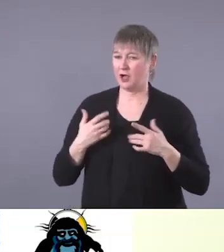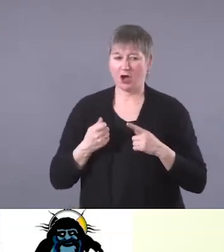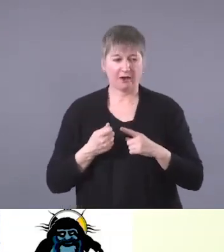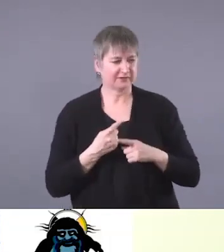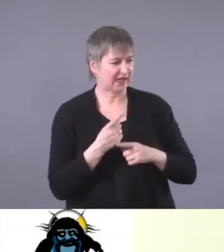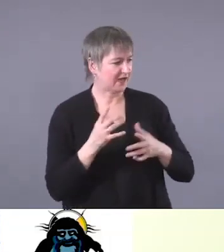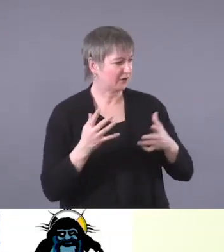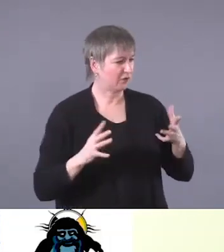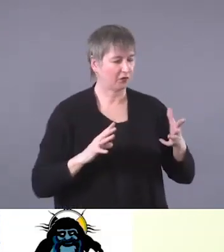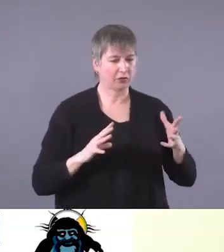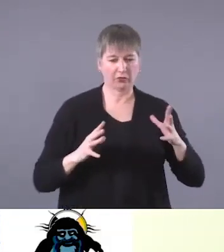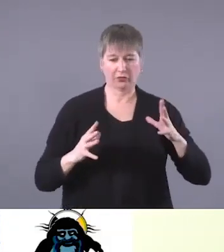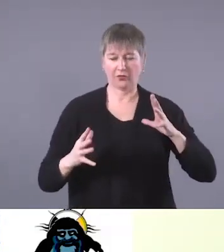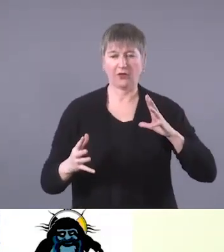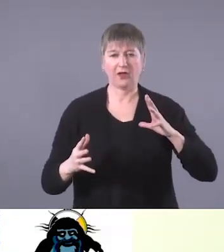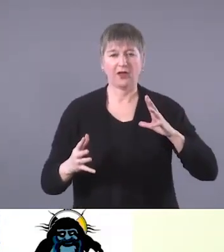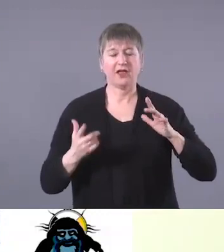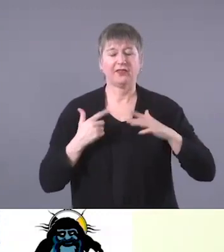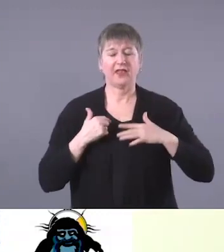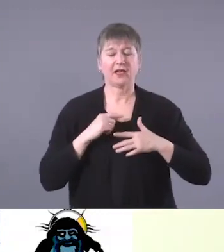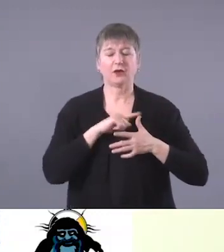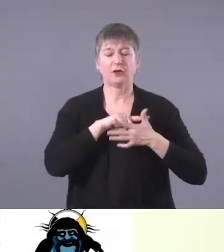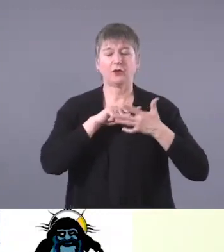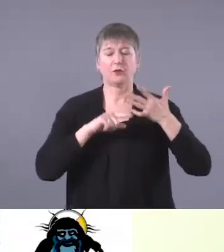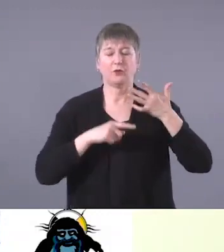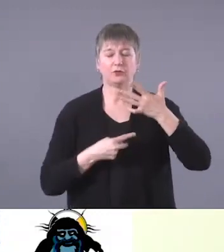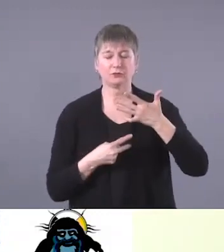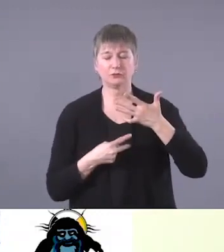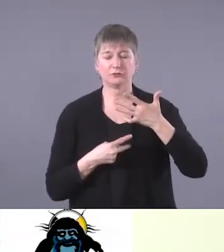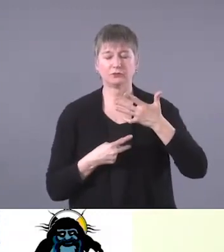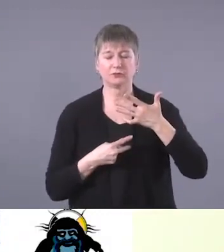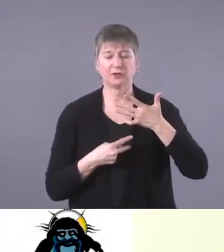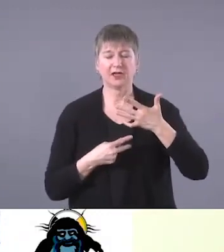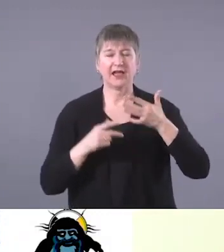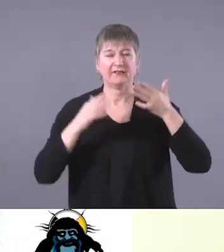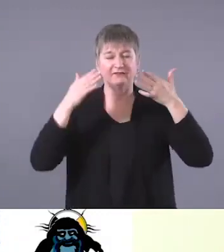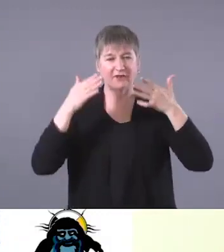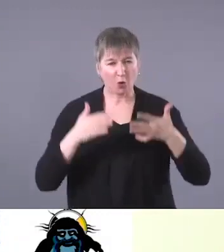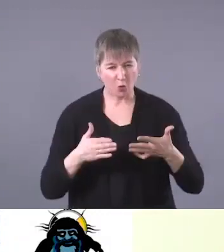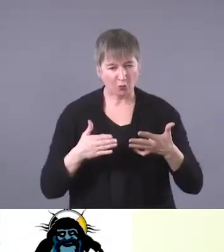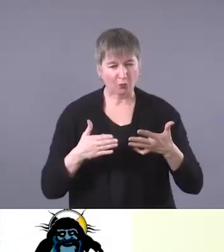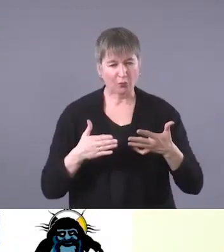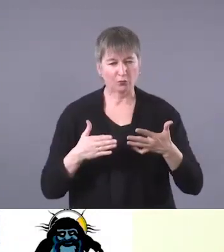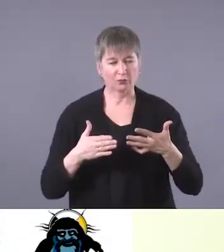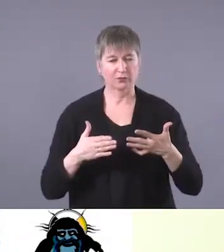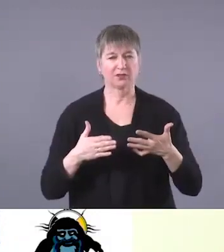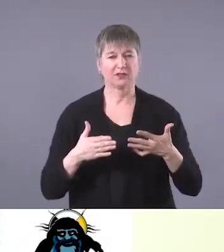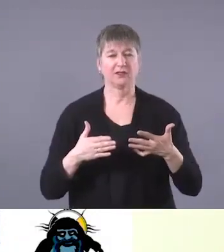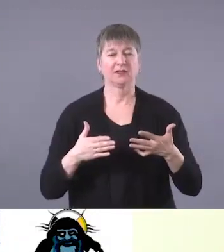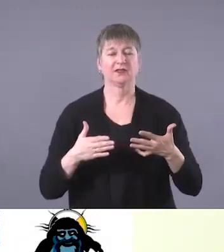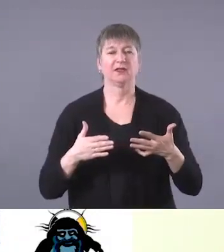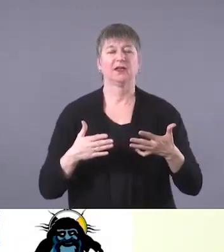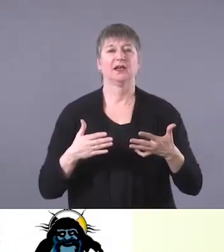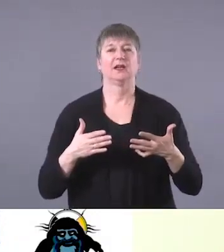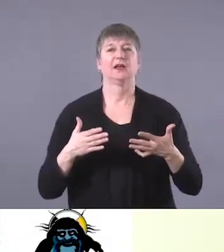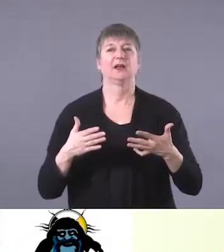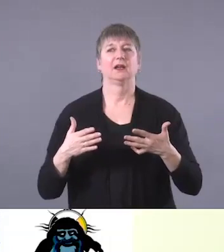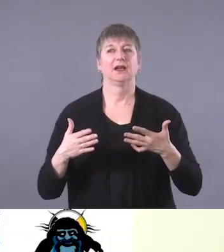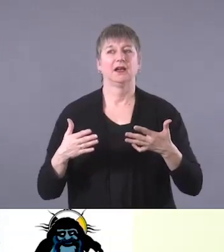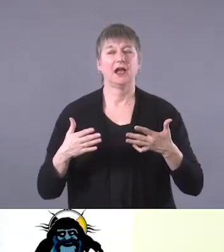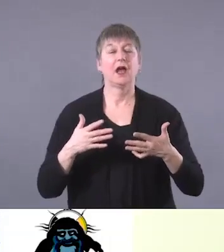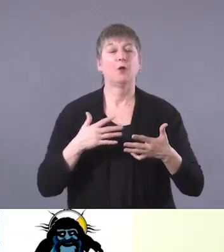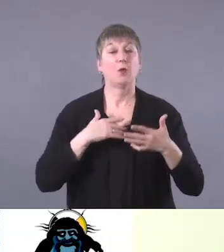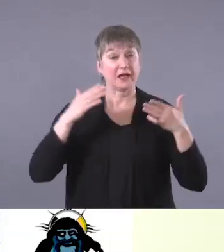just reflect back onto these teachings and to stay focused within it. And when I do so,